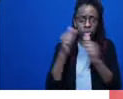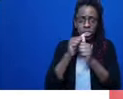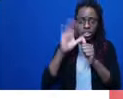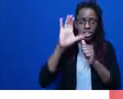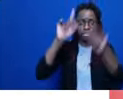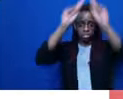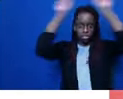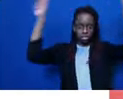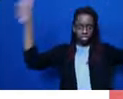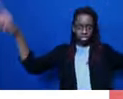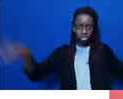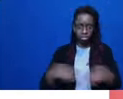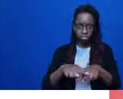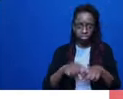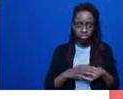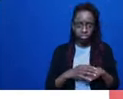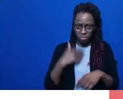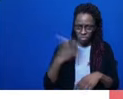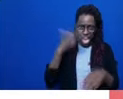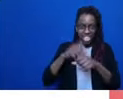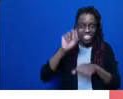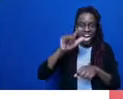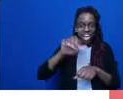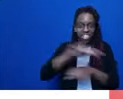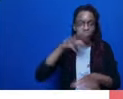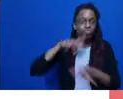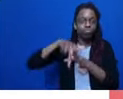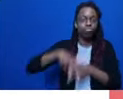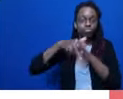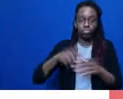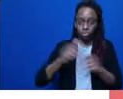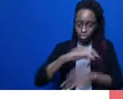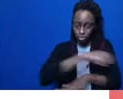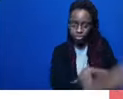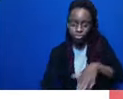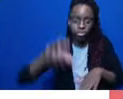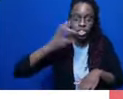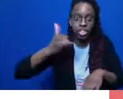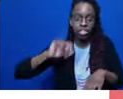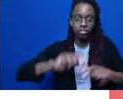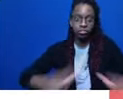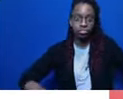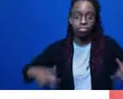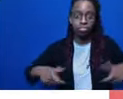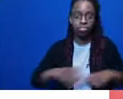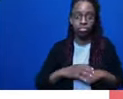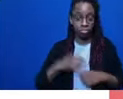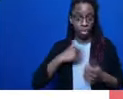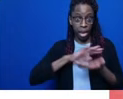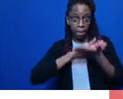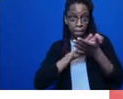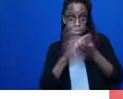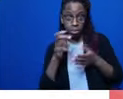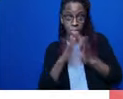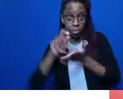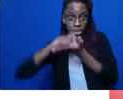I turned it into a pencil. The prison guard got angry. He put an end to my dialogue. He said